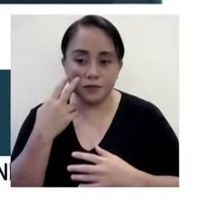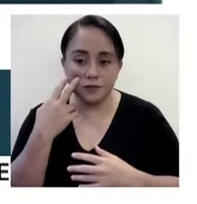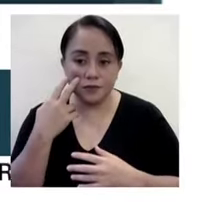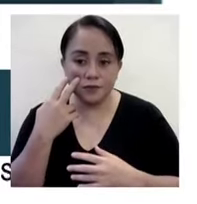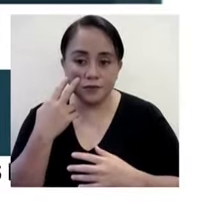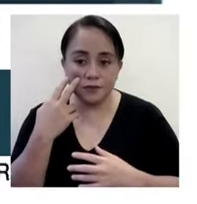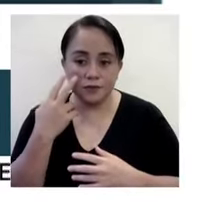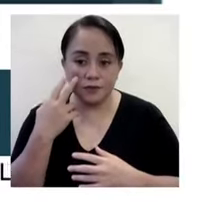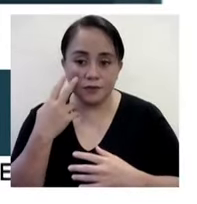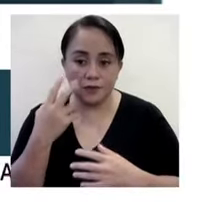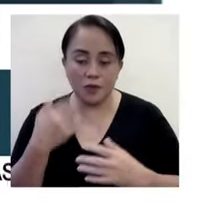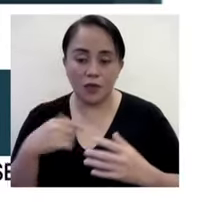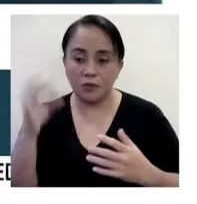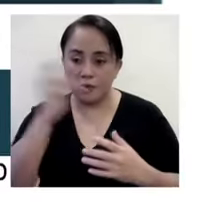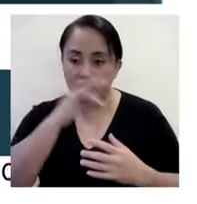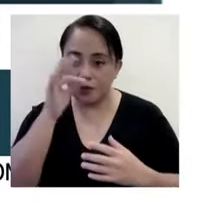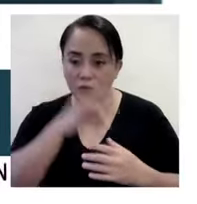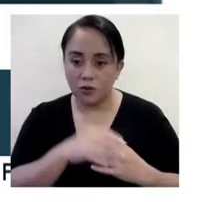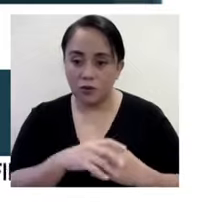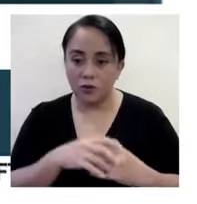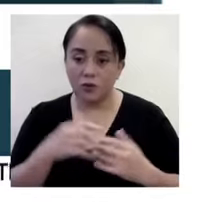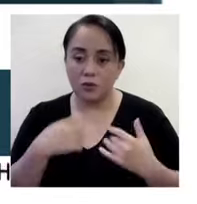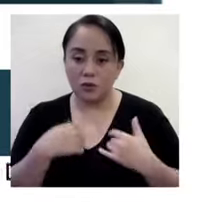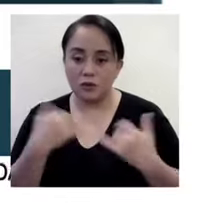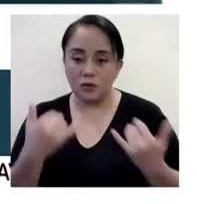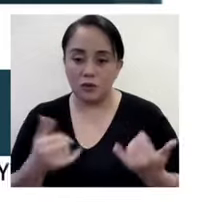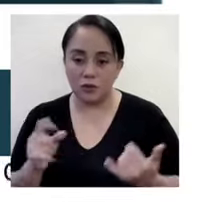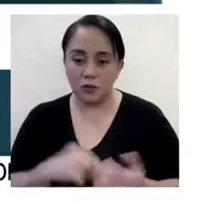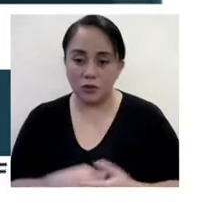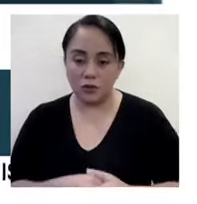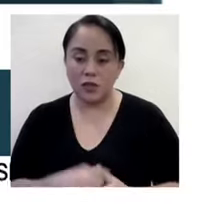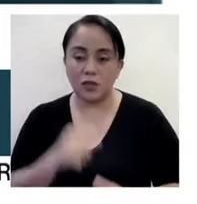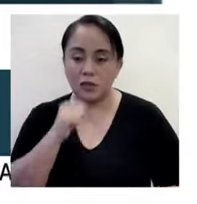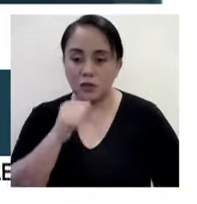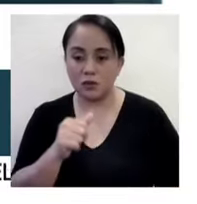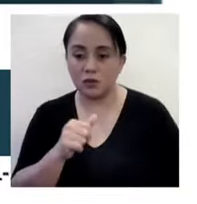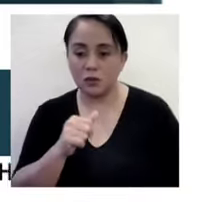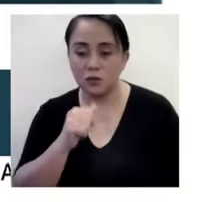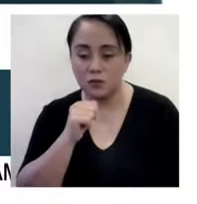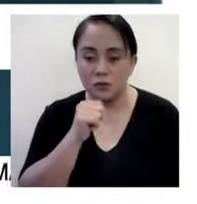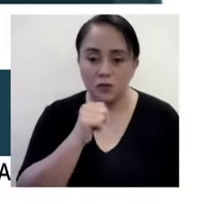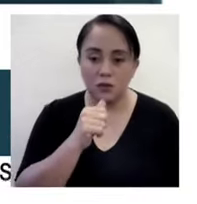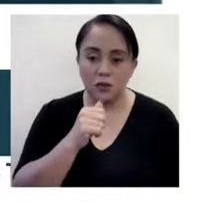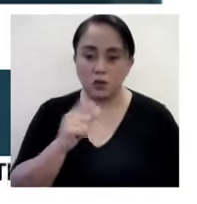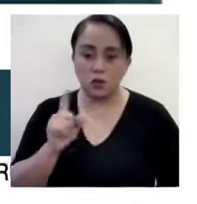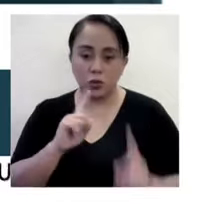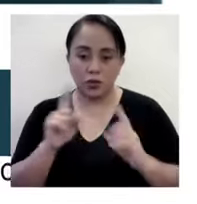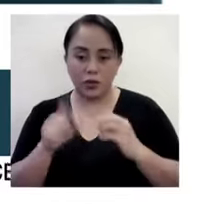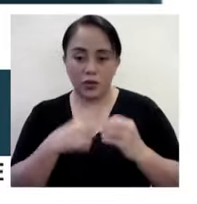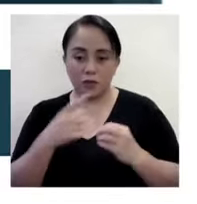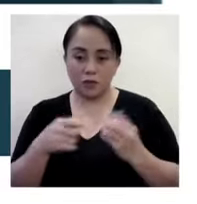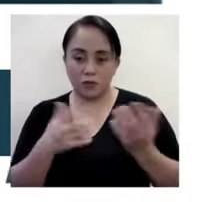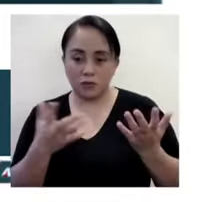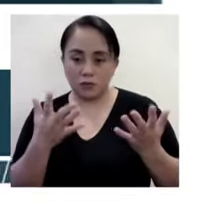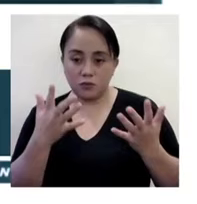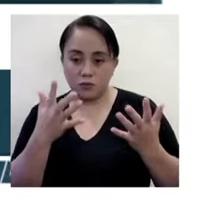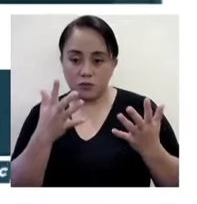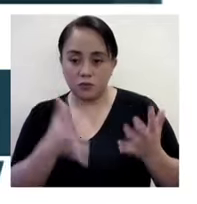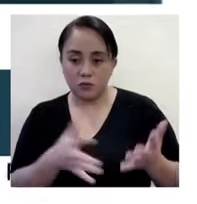our cababayans. But our cababayans now are not talking about lack of food or water.